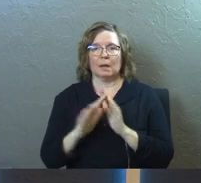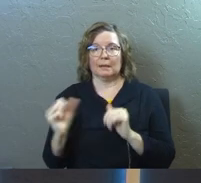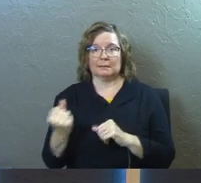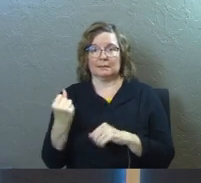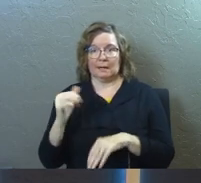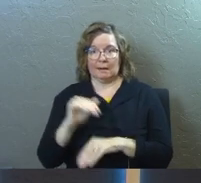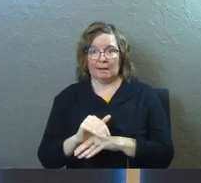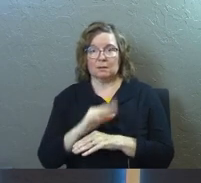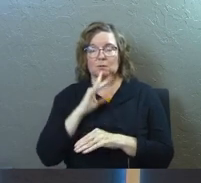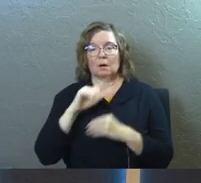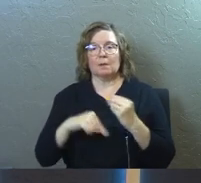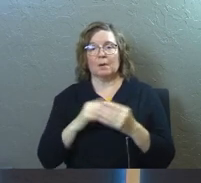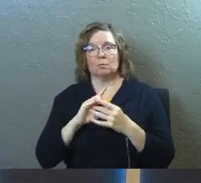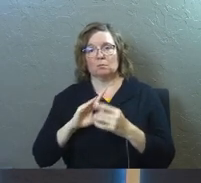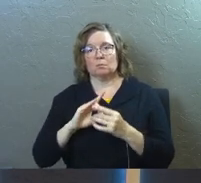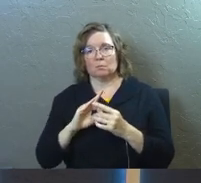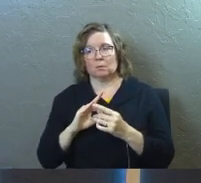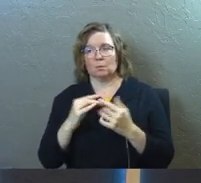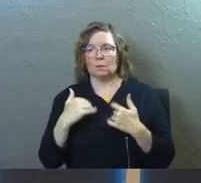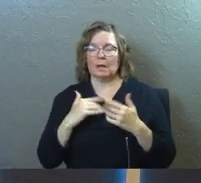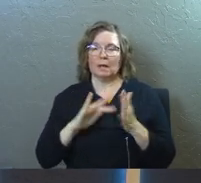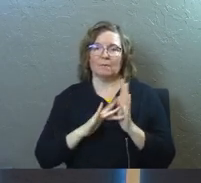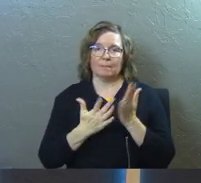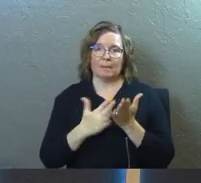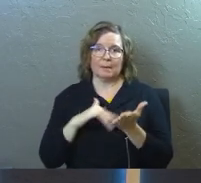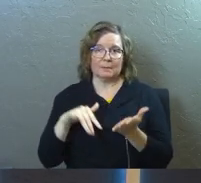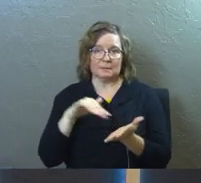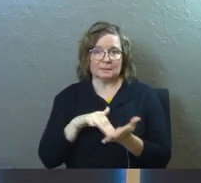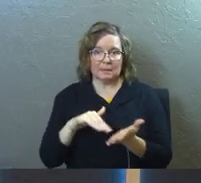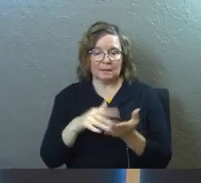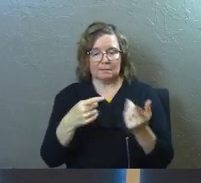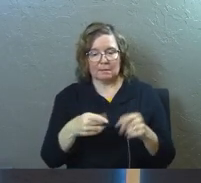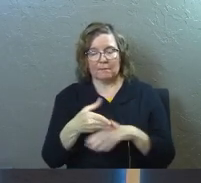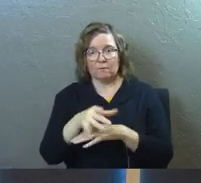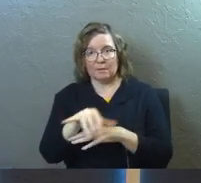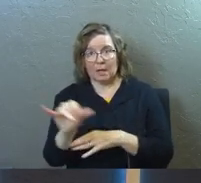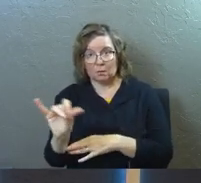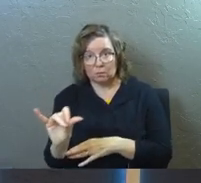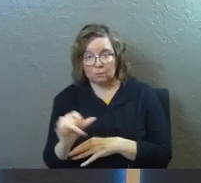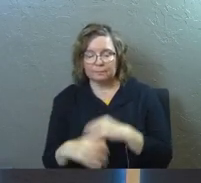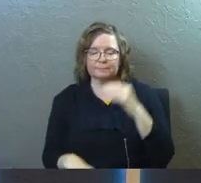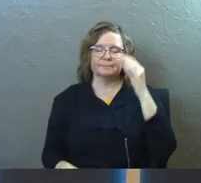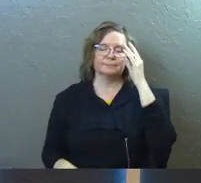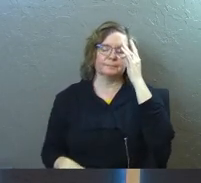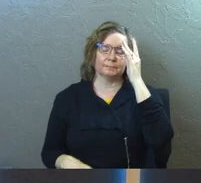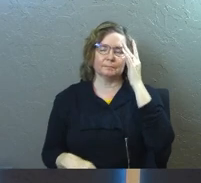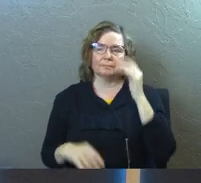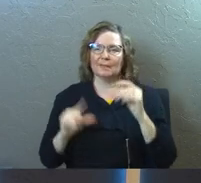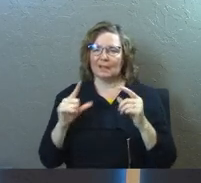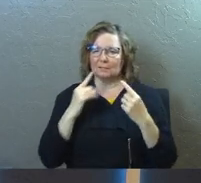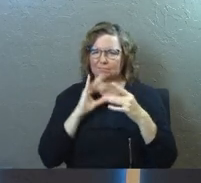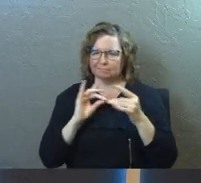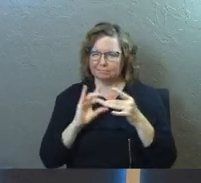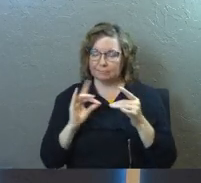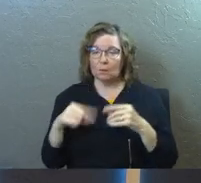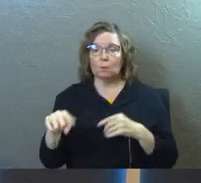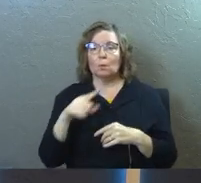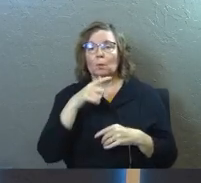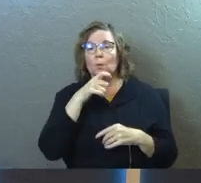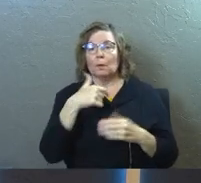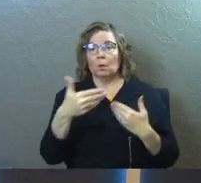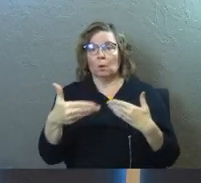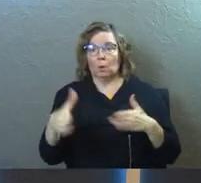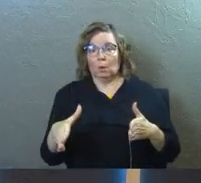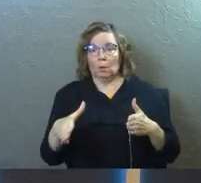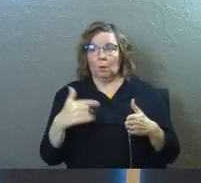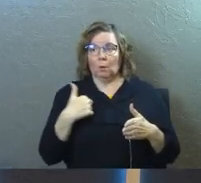Saturday night, talking about your relationship. We've got Bible studies and stuff coming after that as well. A little disclaimer here to those folks